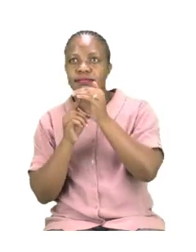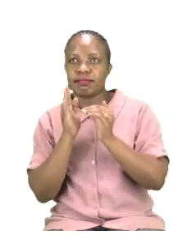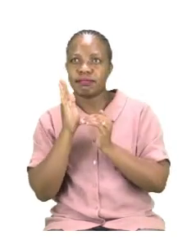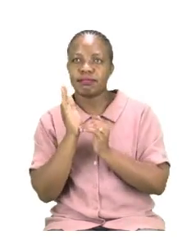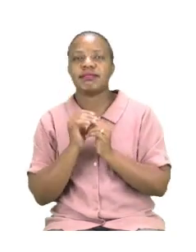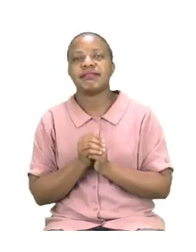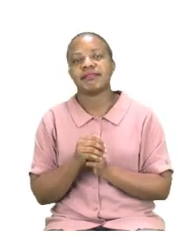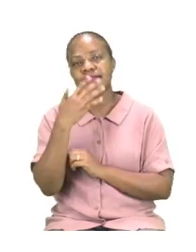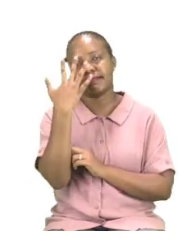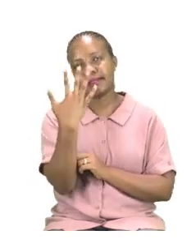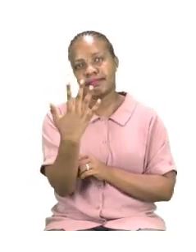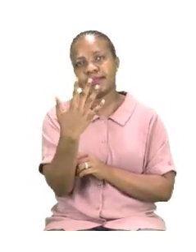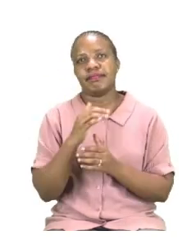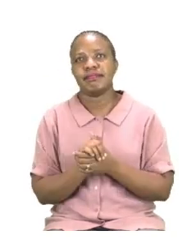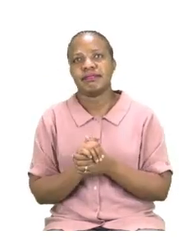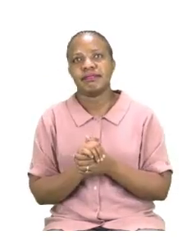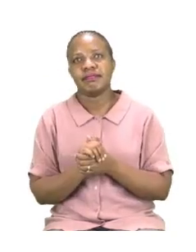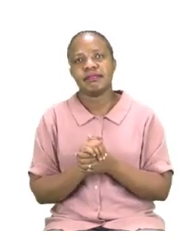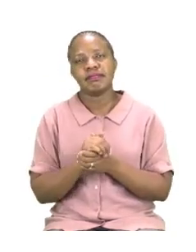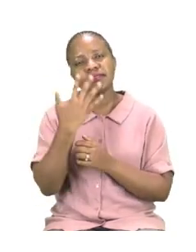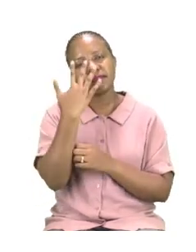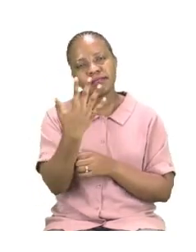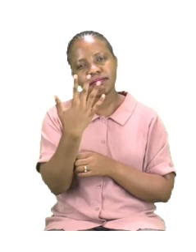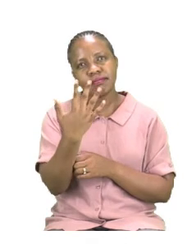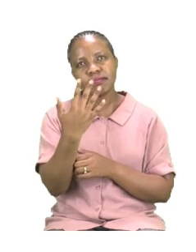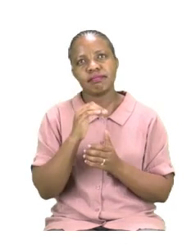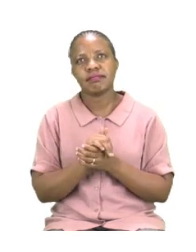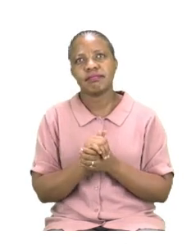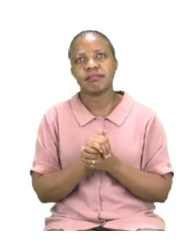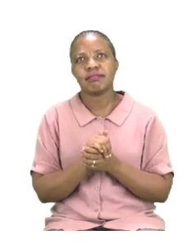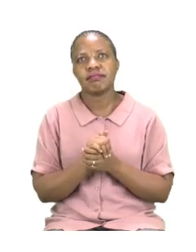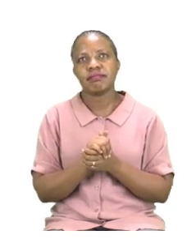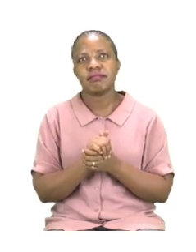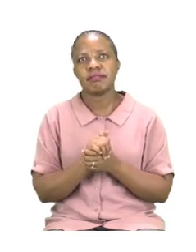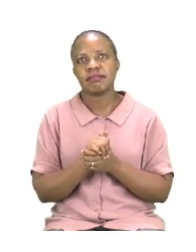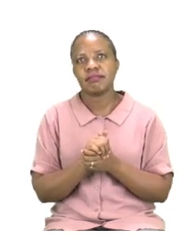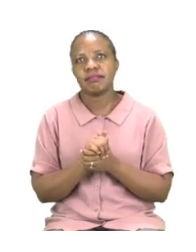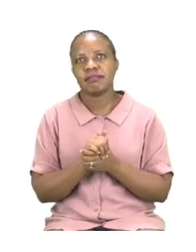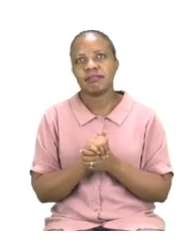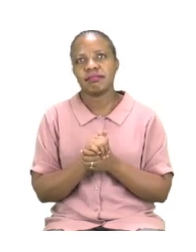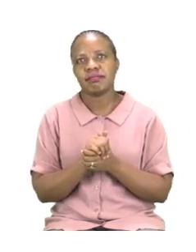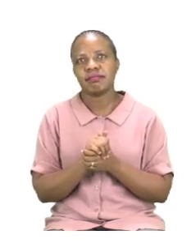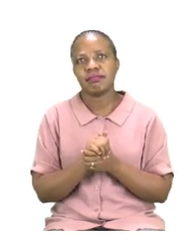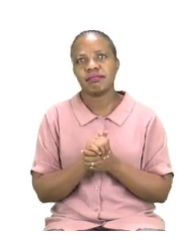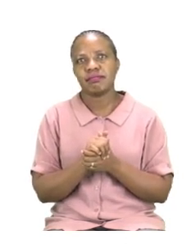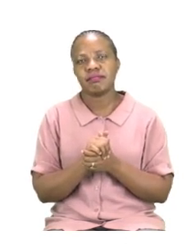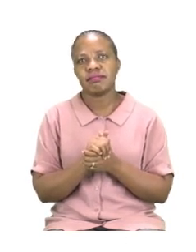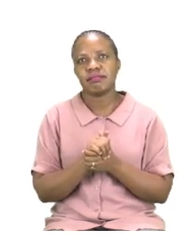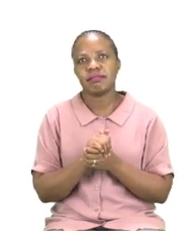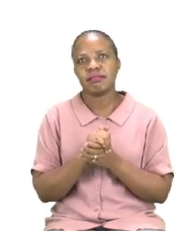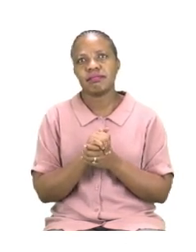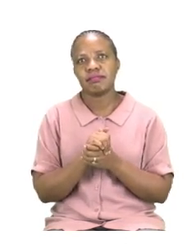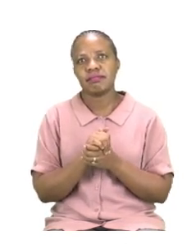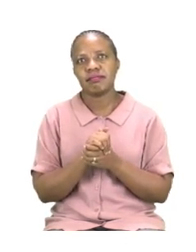was and 5 means PENTA. So the next shape for number 2 is